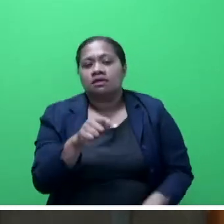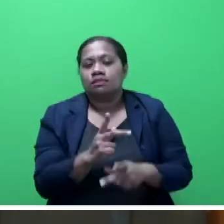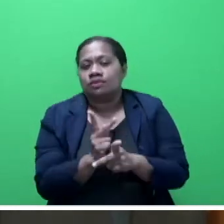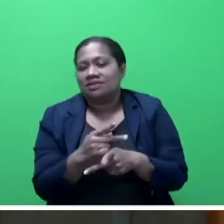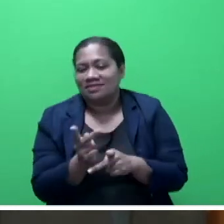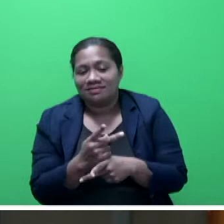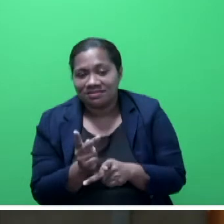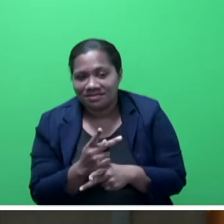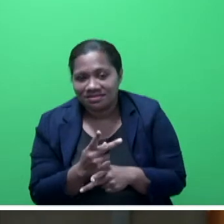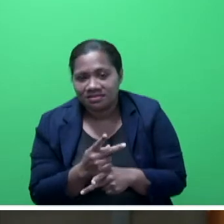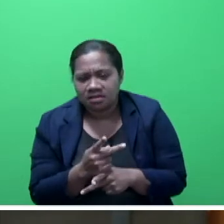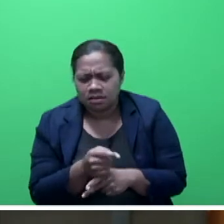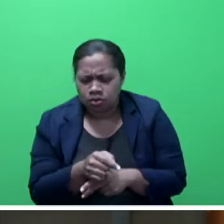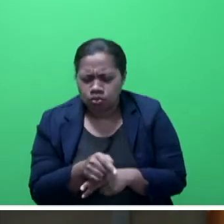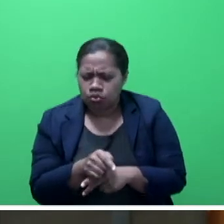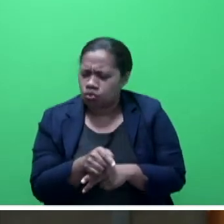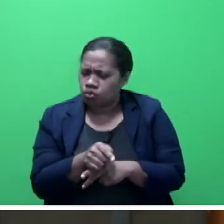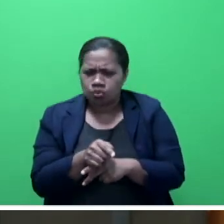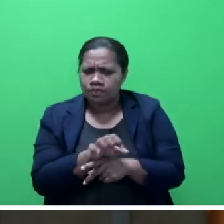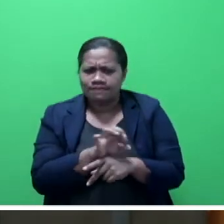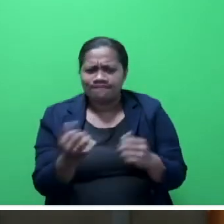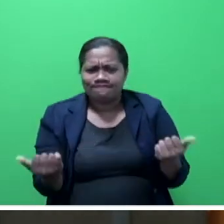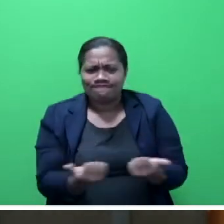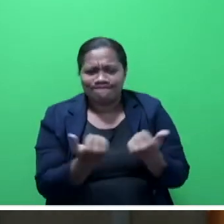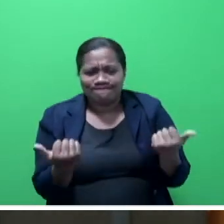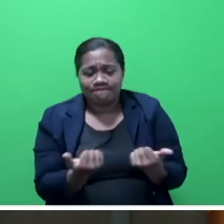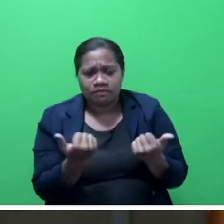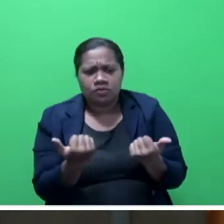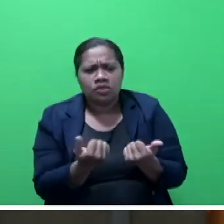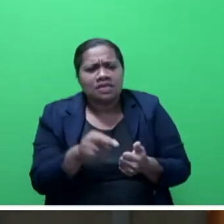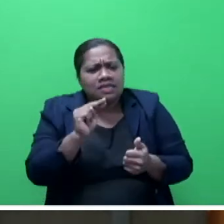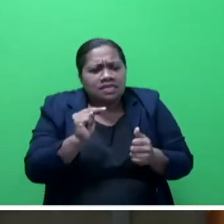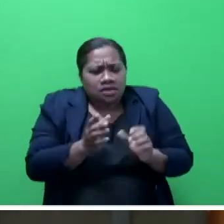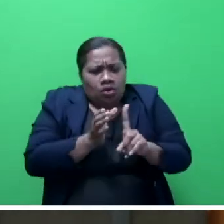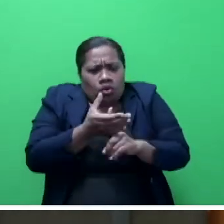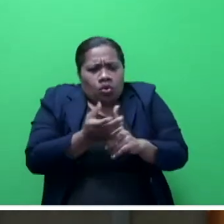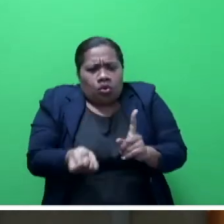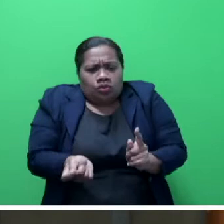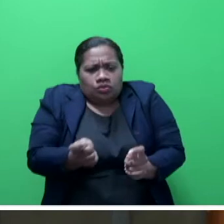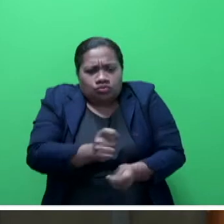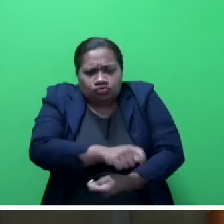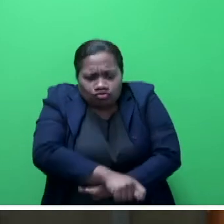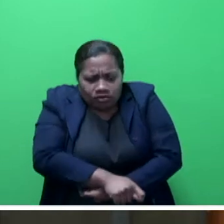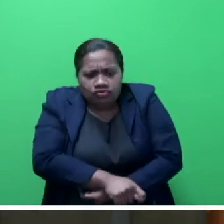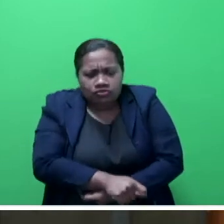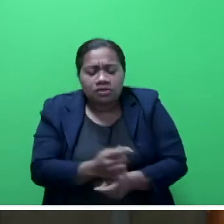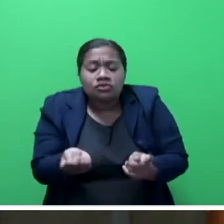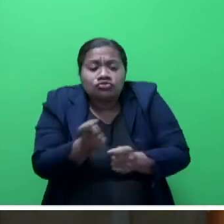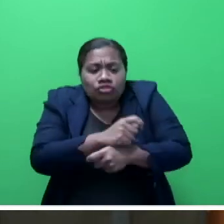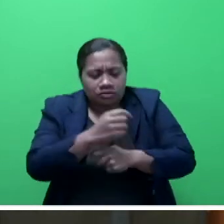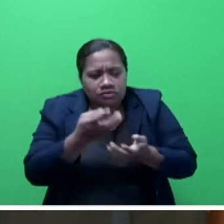manuals was not enough. It required a culture change, a change of mindset,